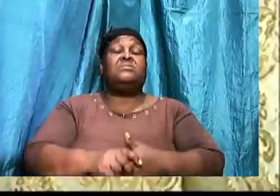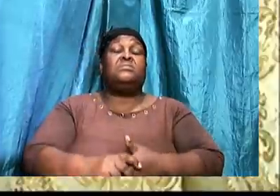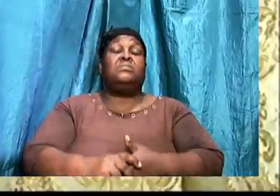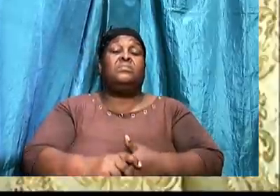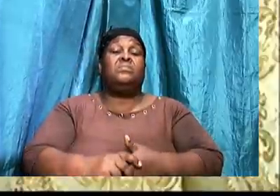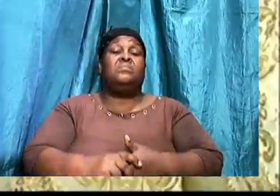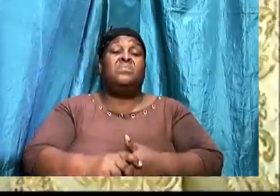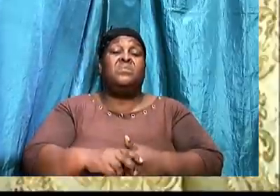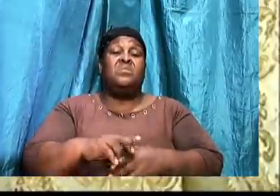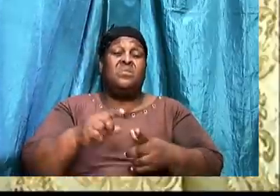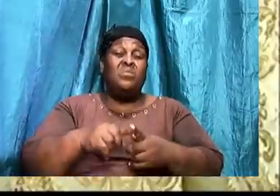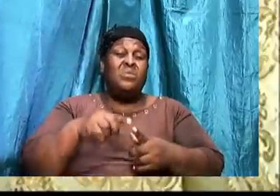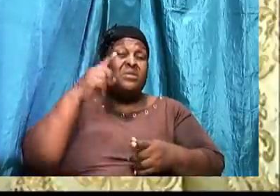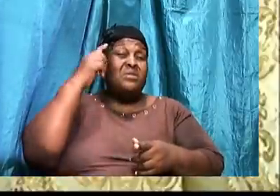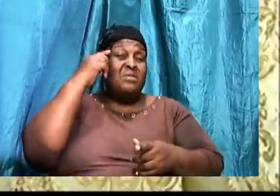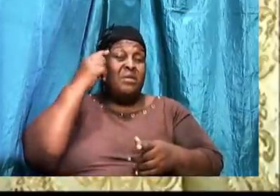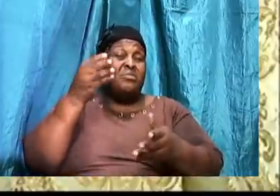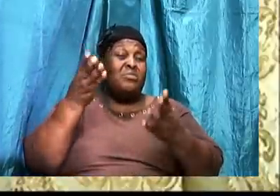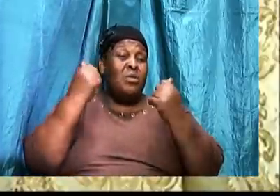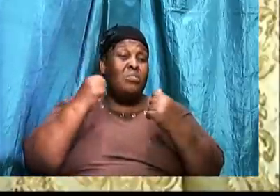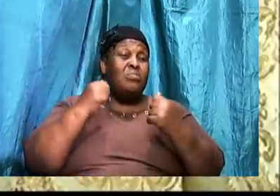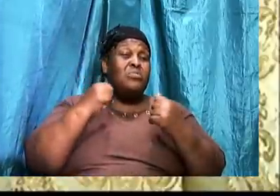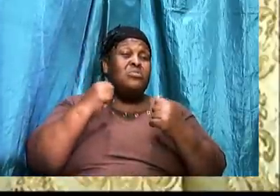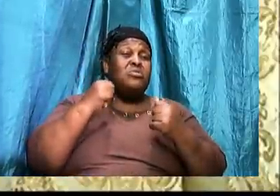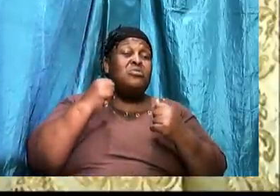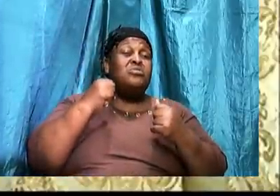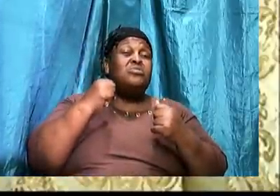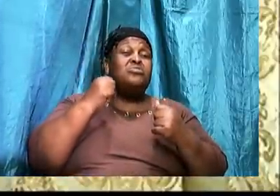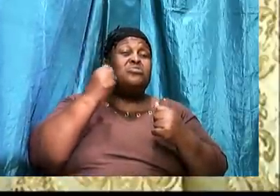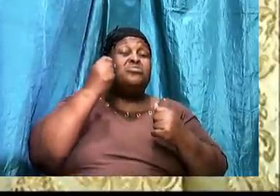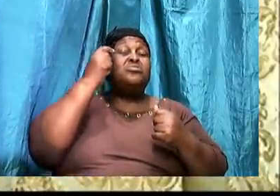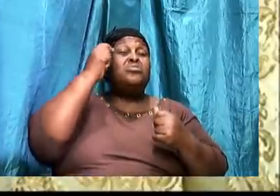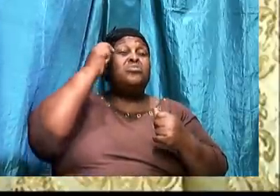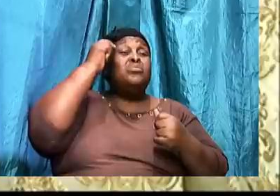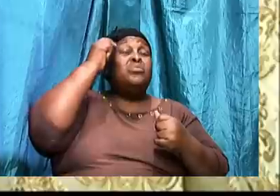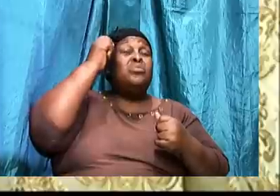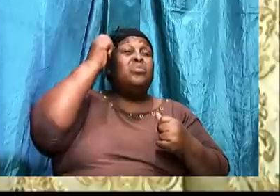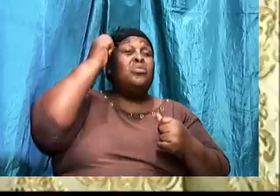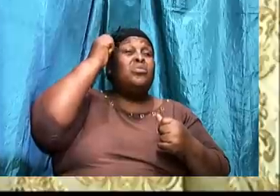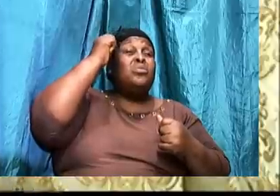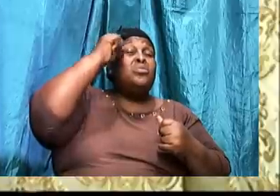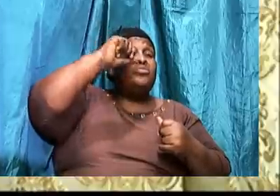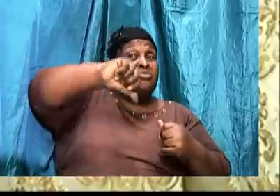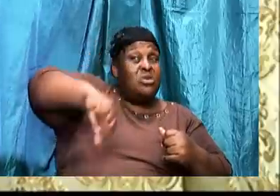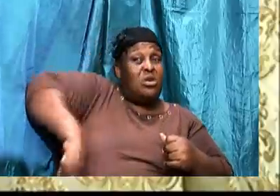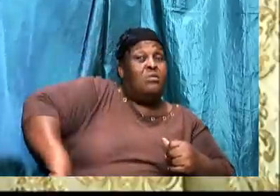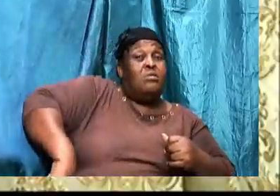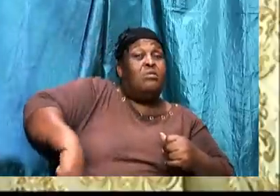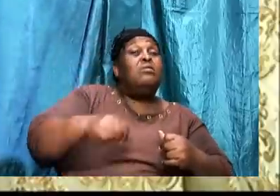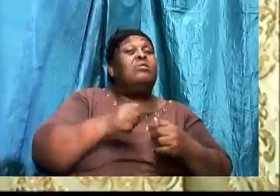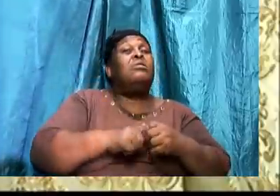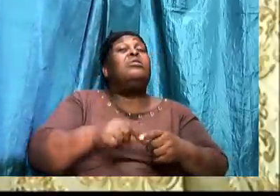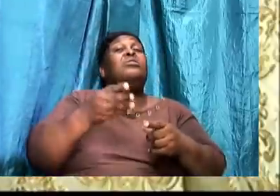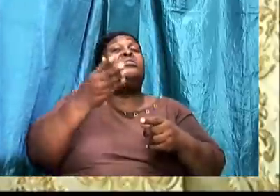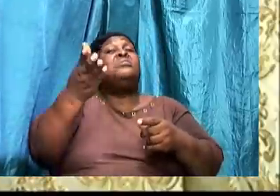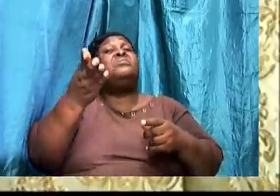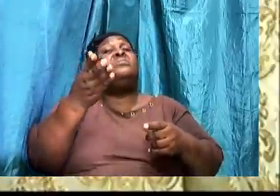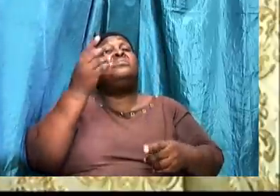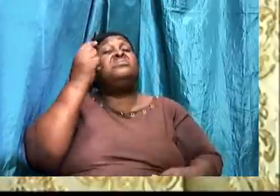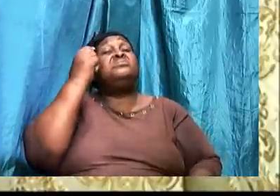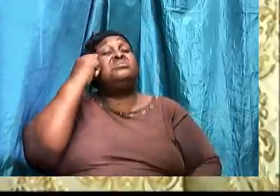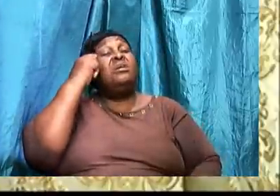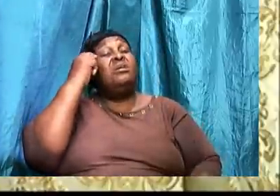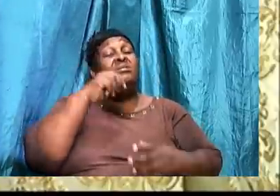we should rebuke those thoughts. And, sometimes, as people, you know, we rebuke the thought in our mind. Satan can't